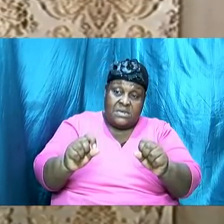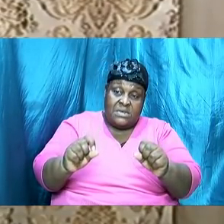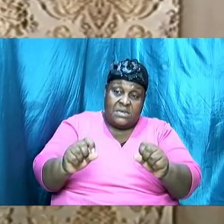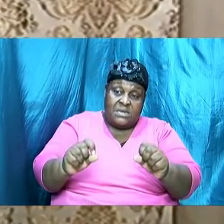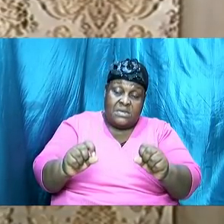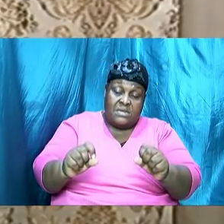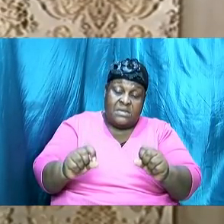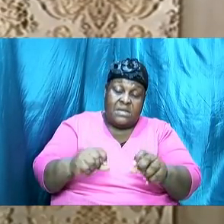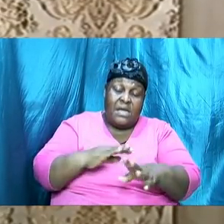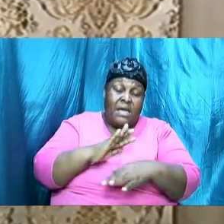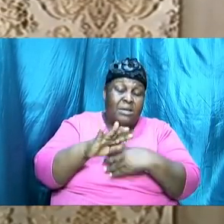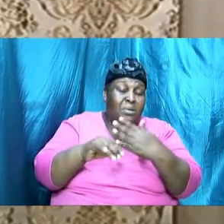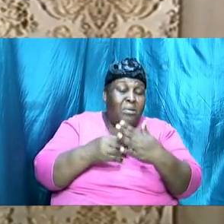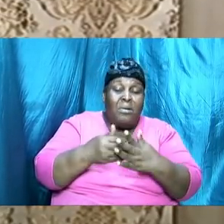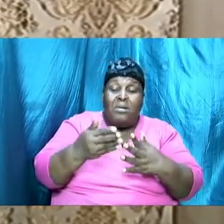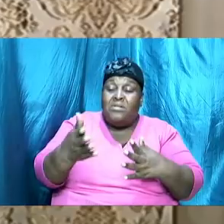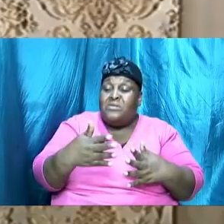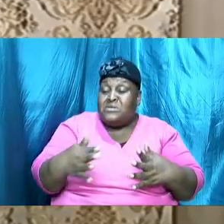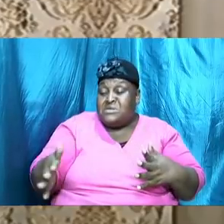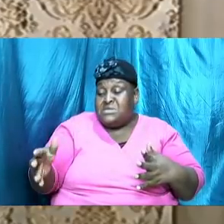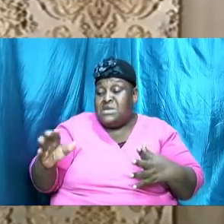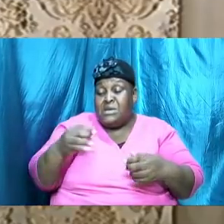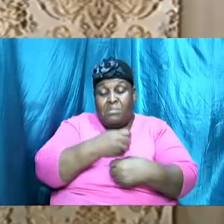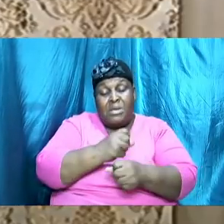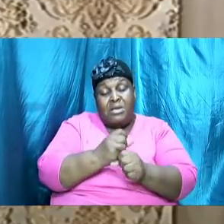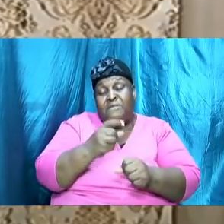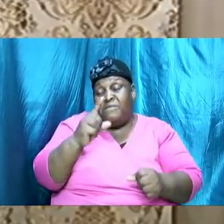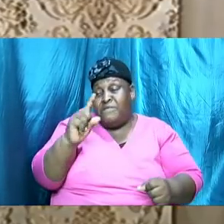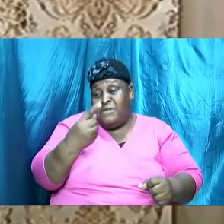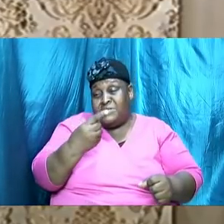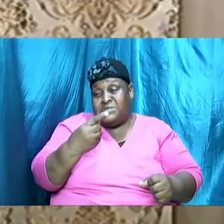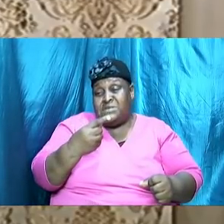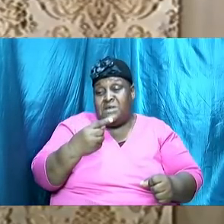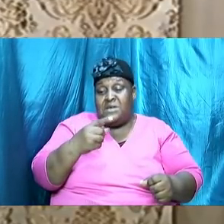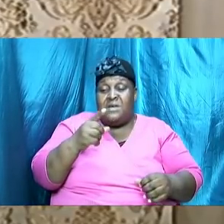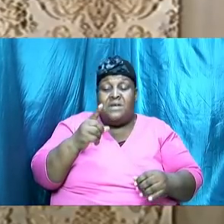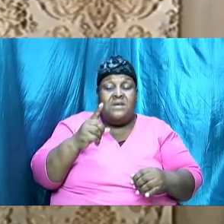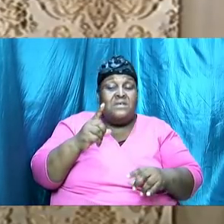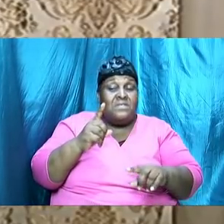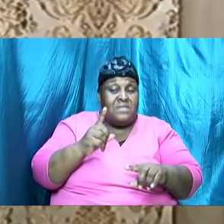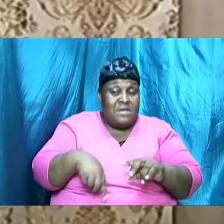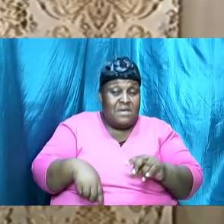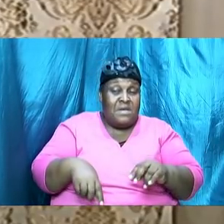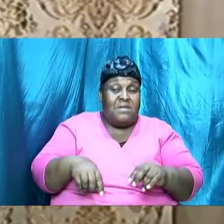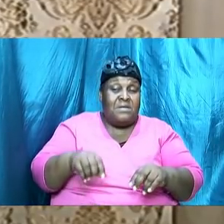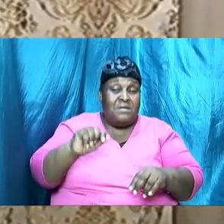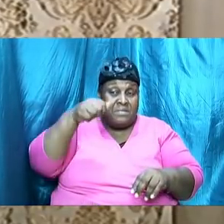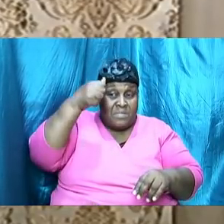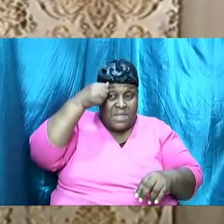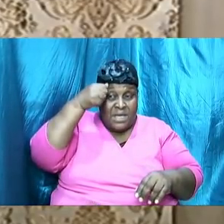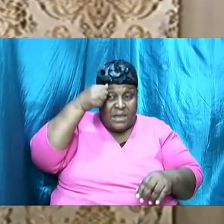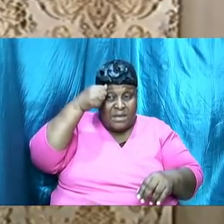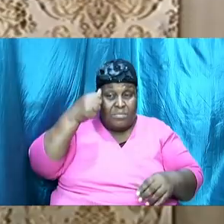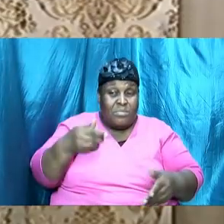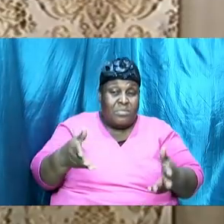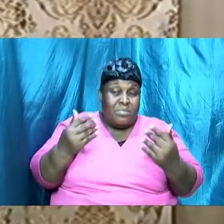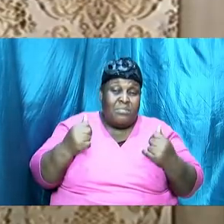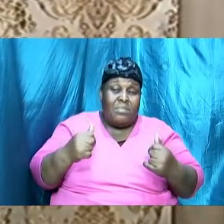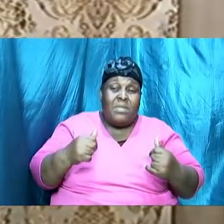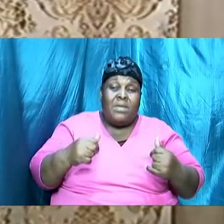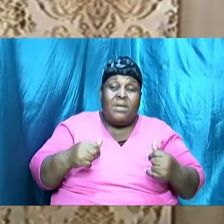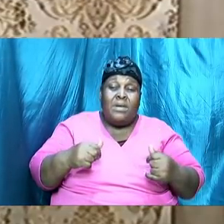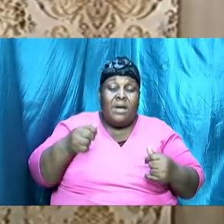and all those things were made first then Adam came and Adam was not spoken